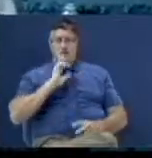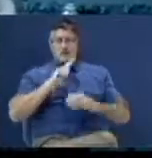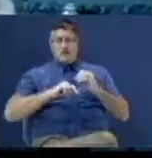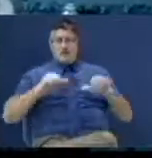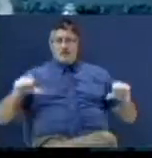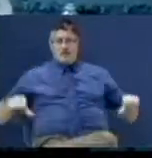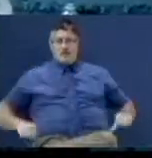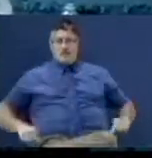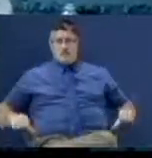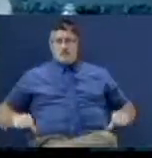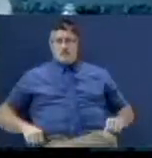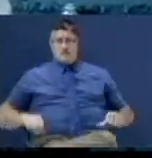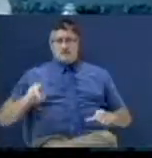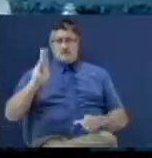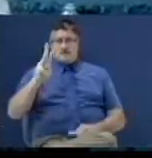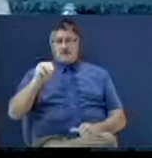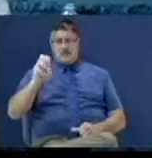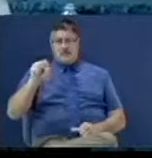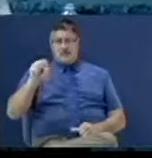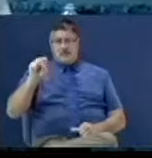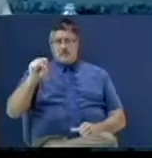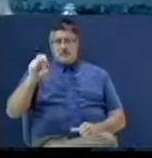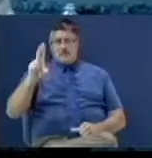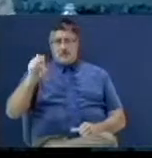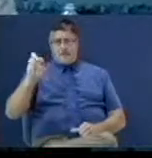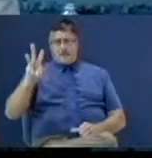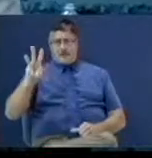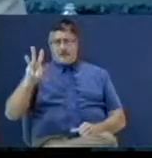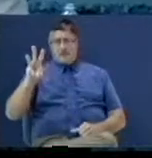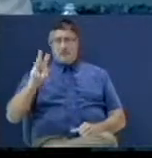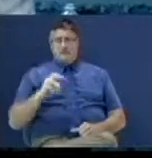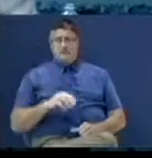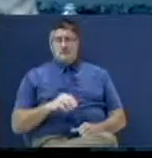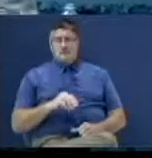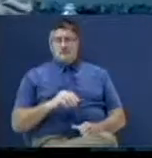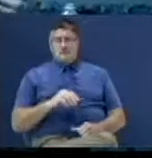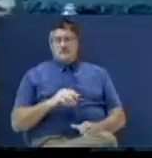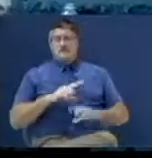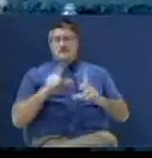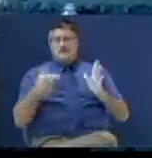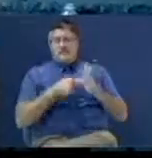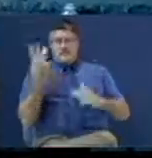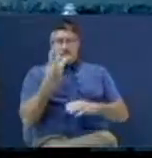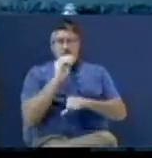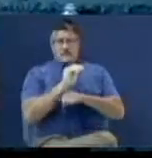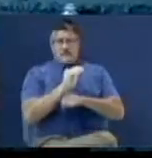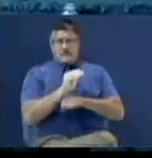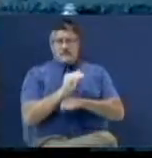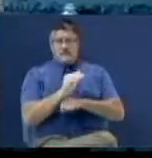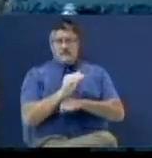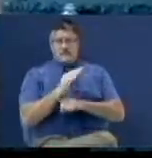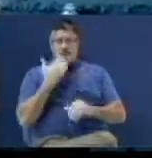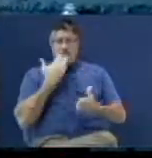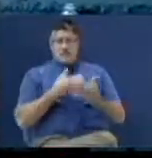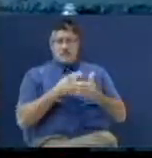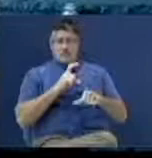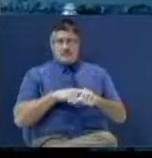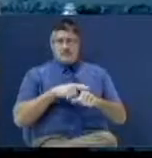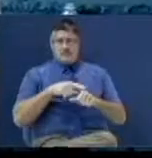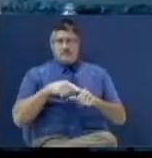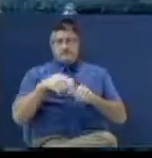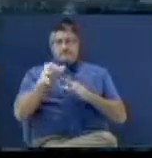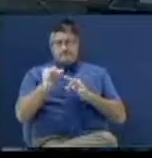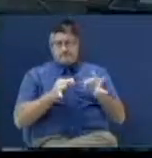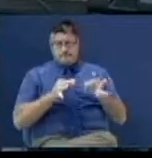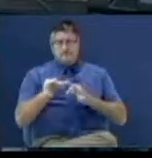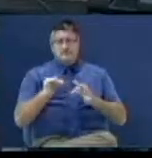and Moscow found in Ezekiel 38 and 39. But this Wednesday, this good time you start Wednesday night